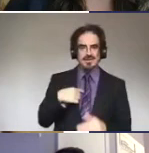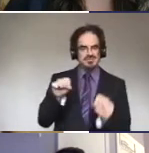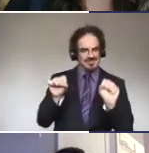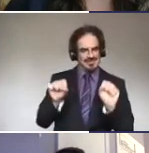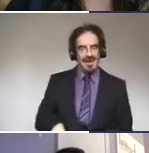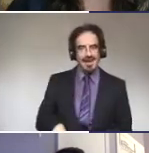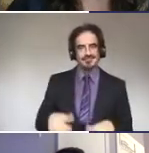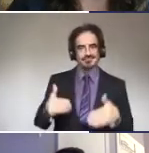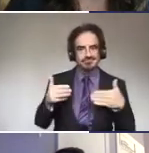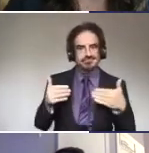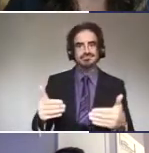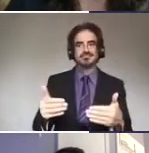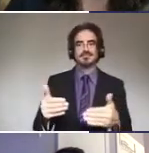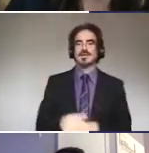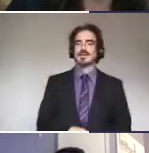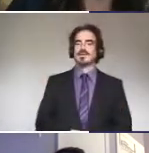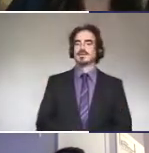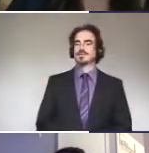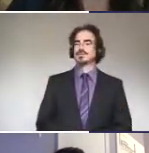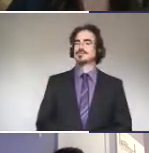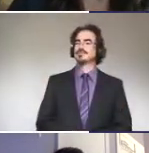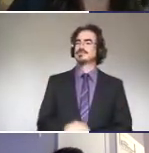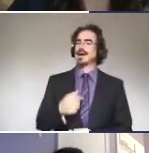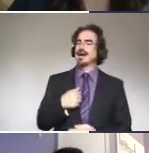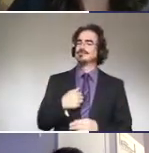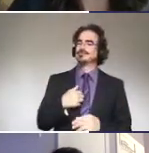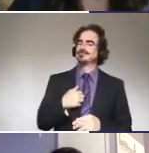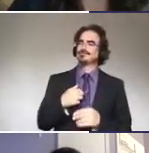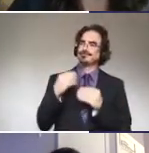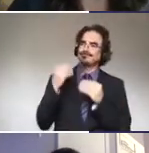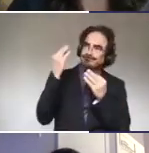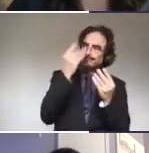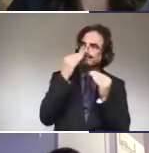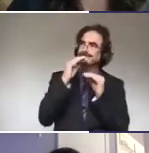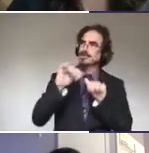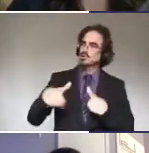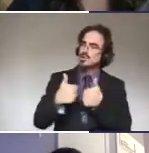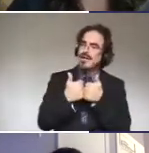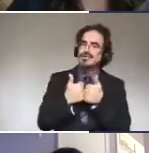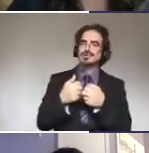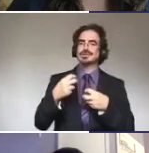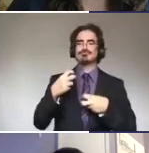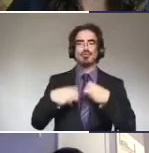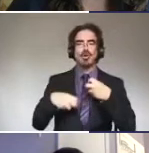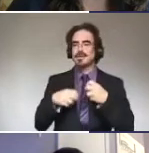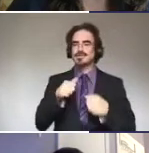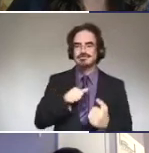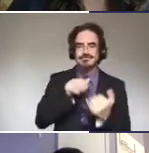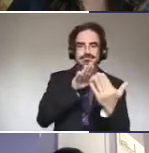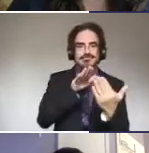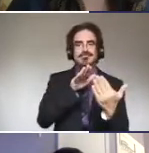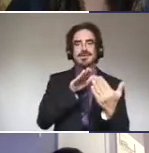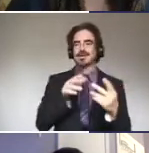opportunity to start thinking about what problems were was I going to run into, and trying to find solutions.